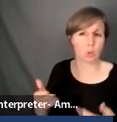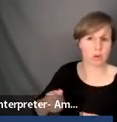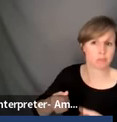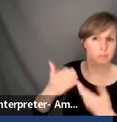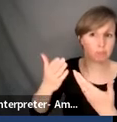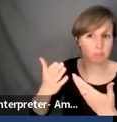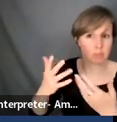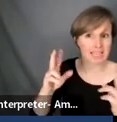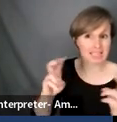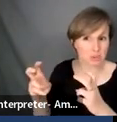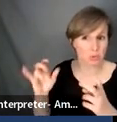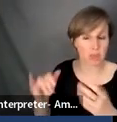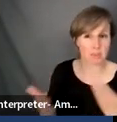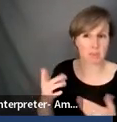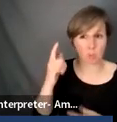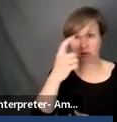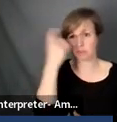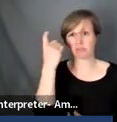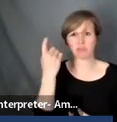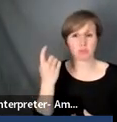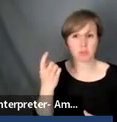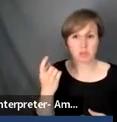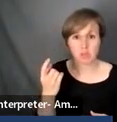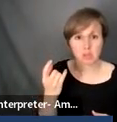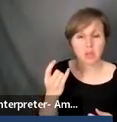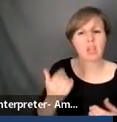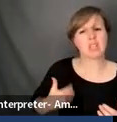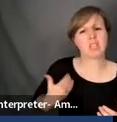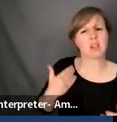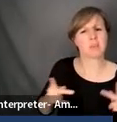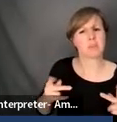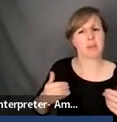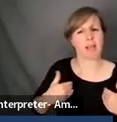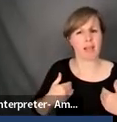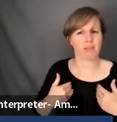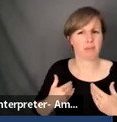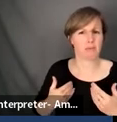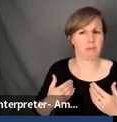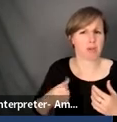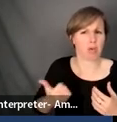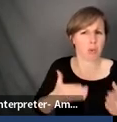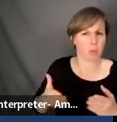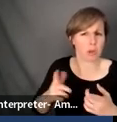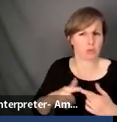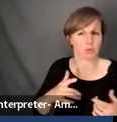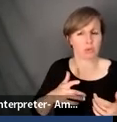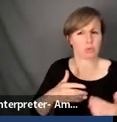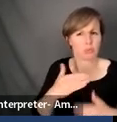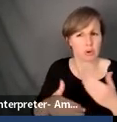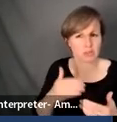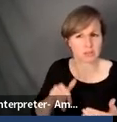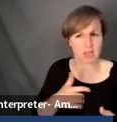-traumatize, uh, younger students have a different way to process trauma and it shouldn't be brought up, uh,